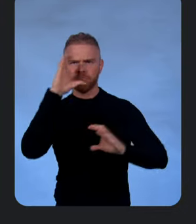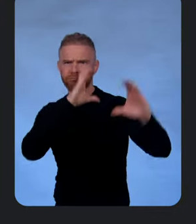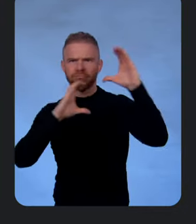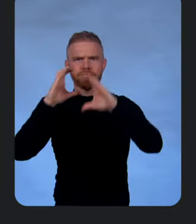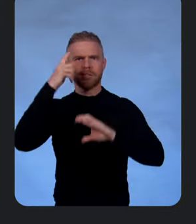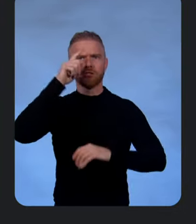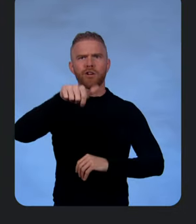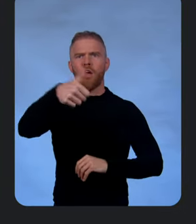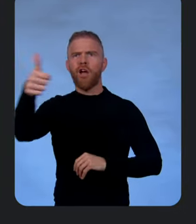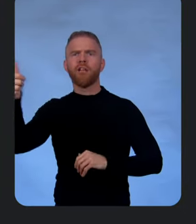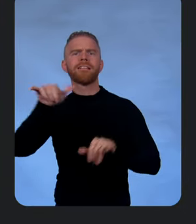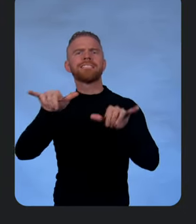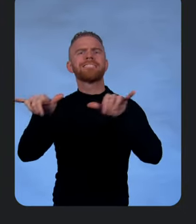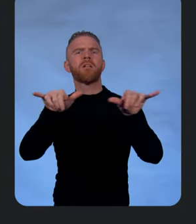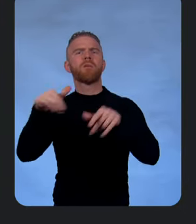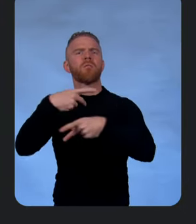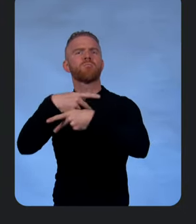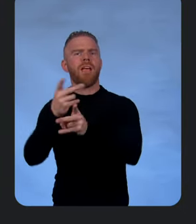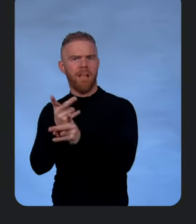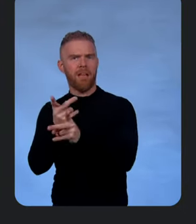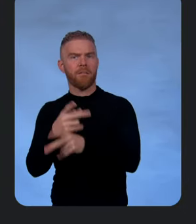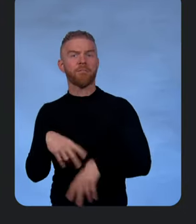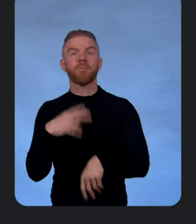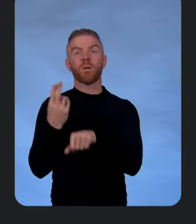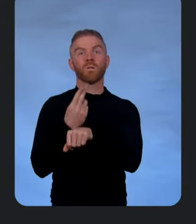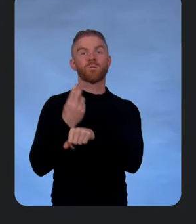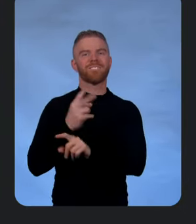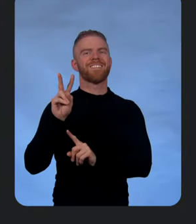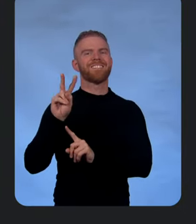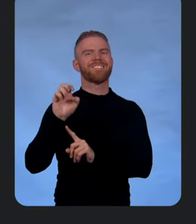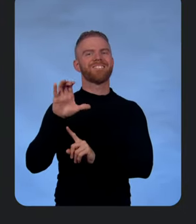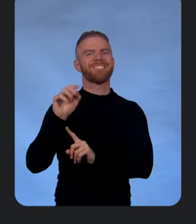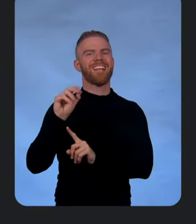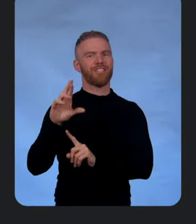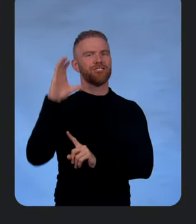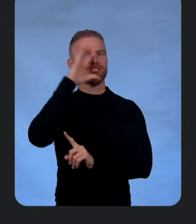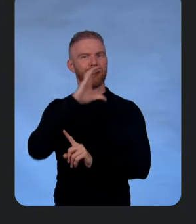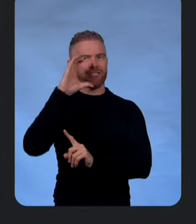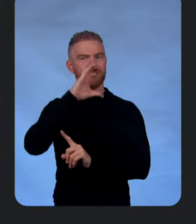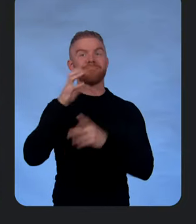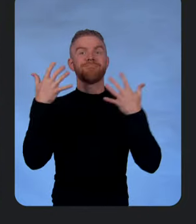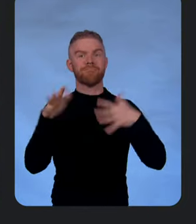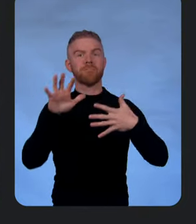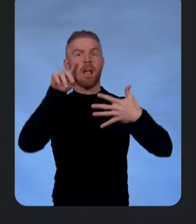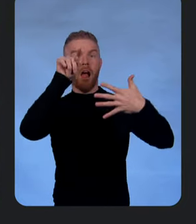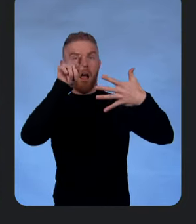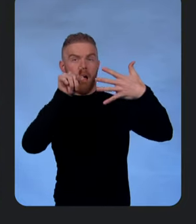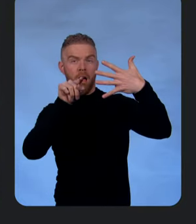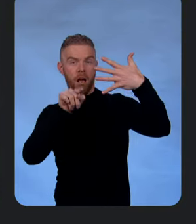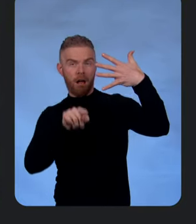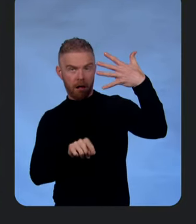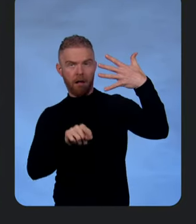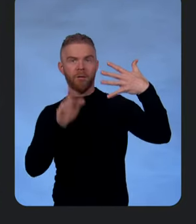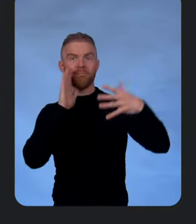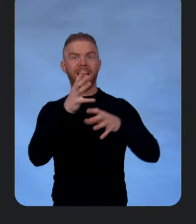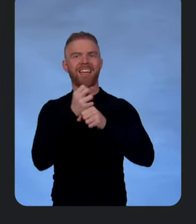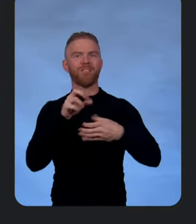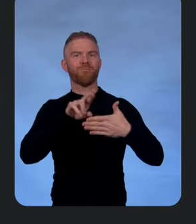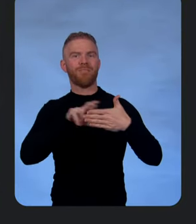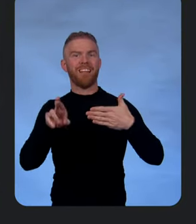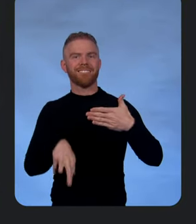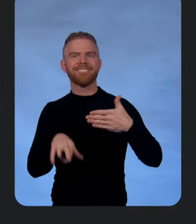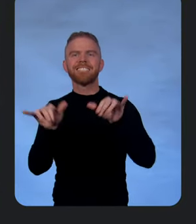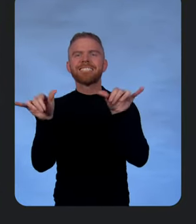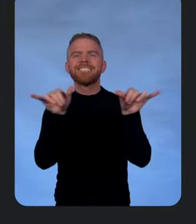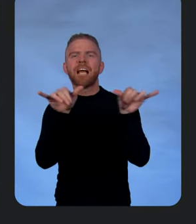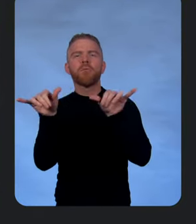in the command. Very straightforward. And then we go down here and we get the results, the similar products. We use that to then create